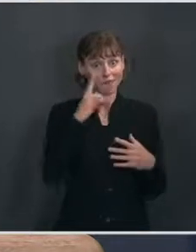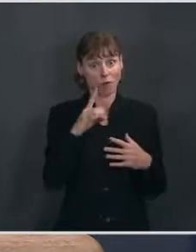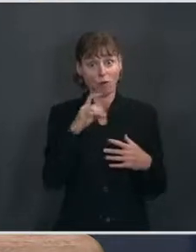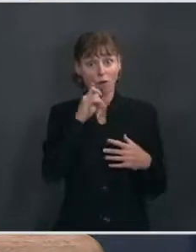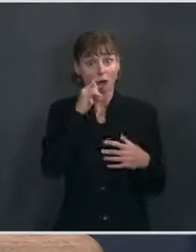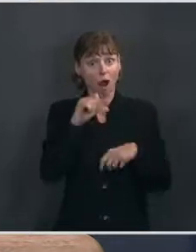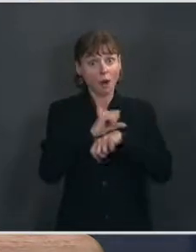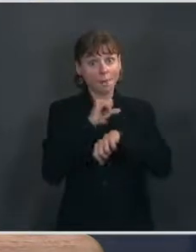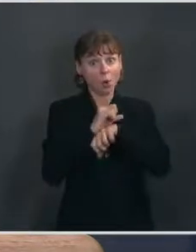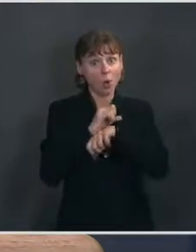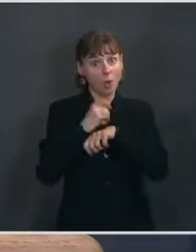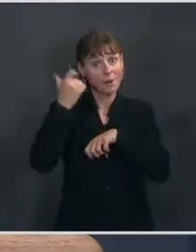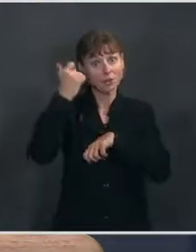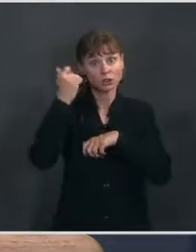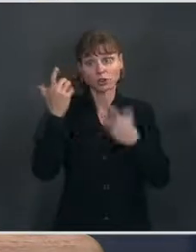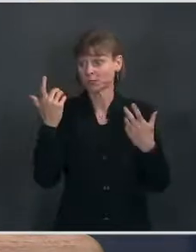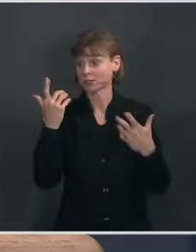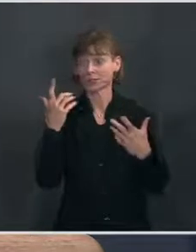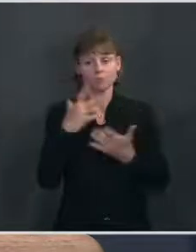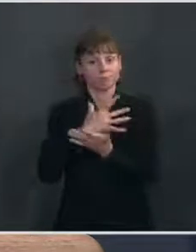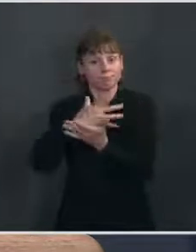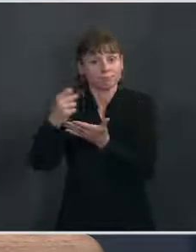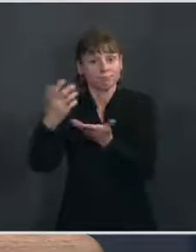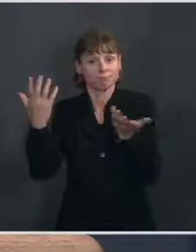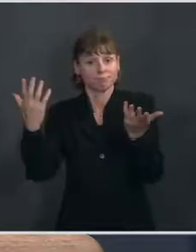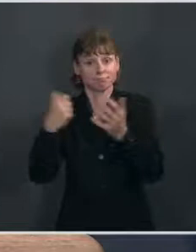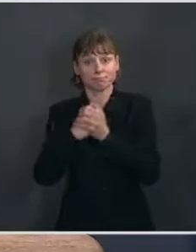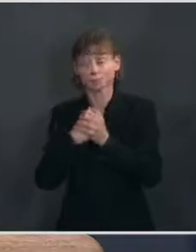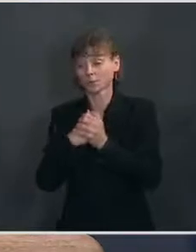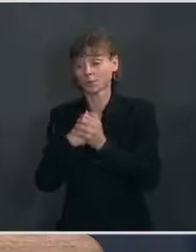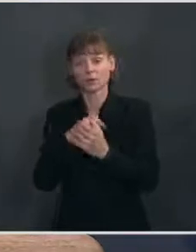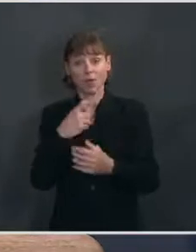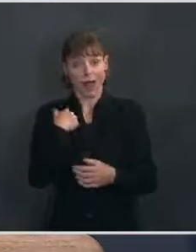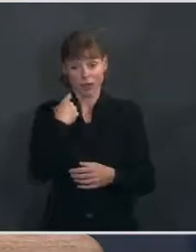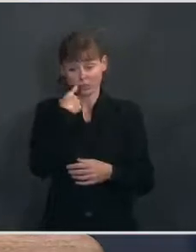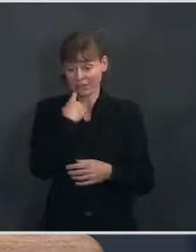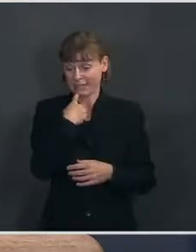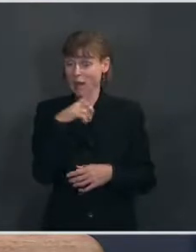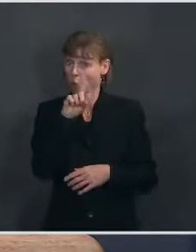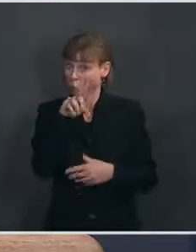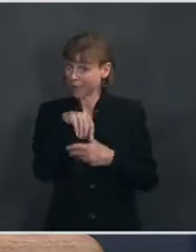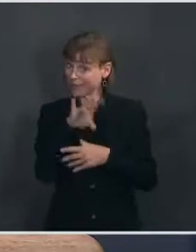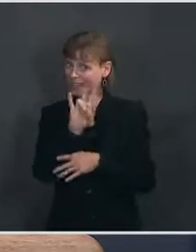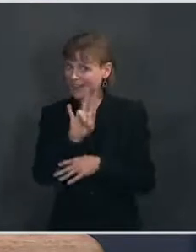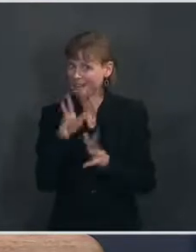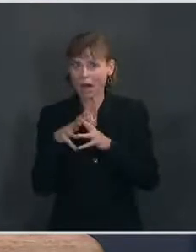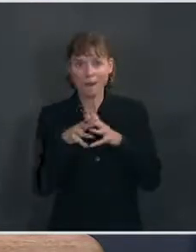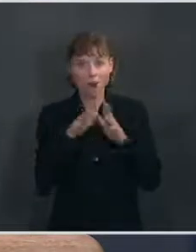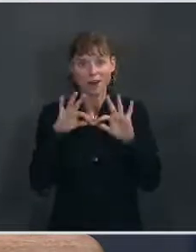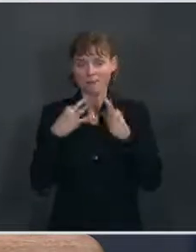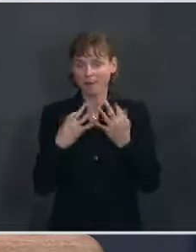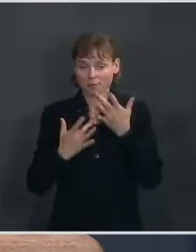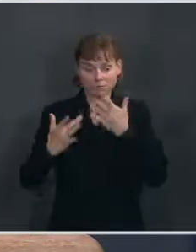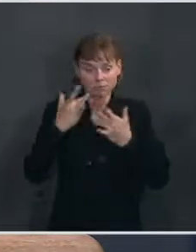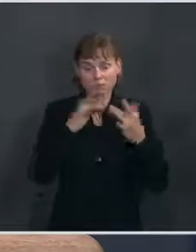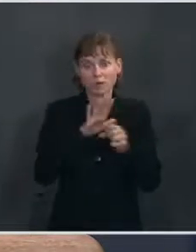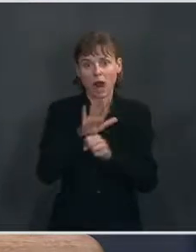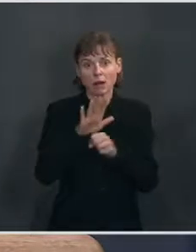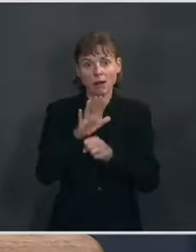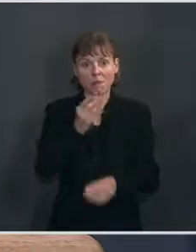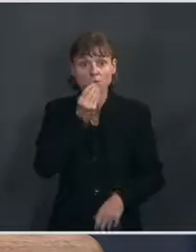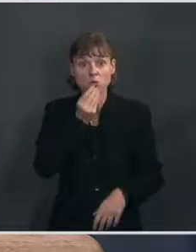no longer be able to get access. As I noted earlier, one in seven American families doesn't have enough can't put food on the table.